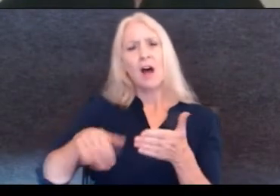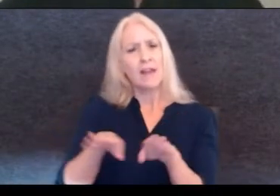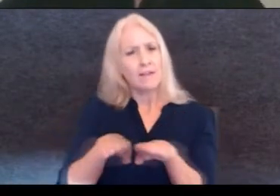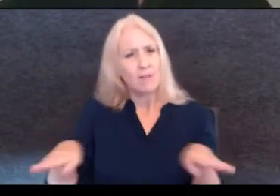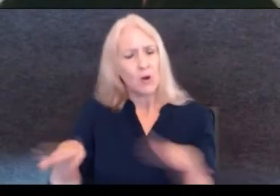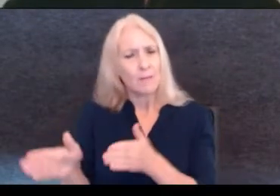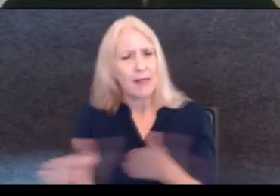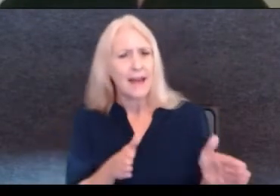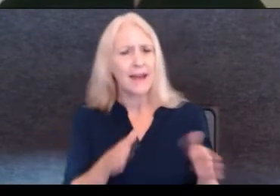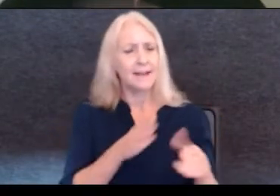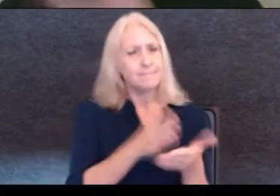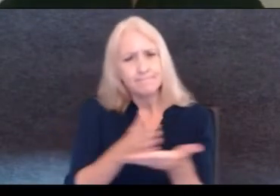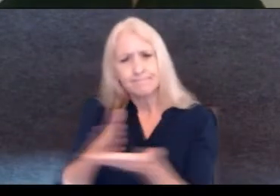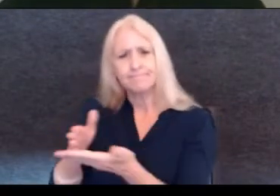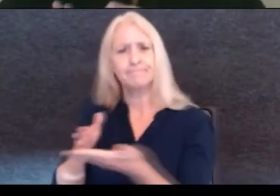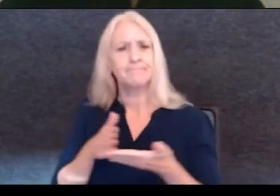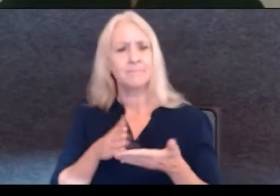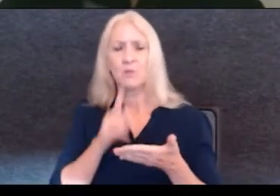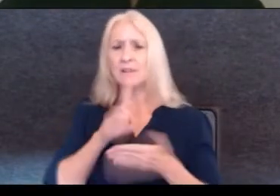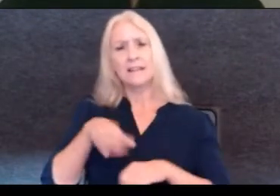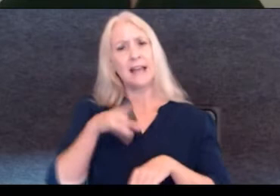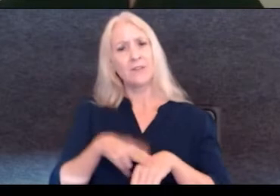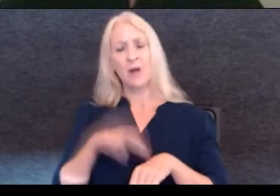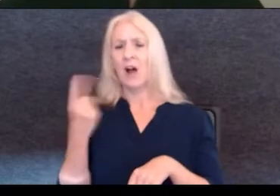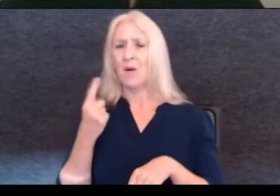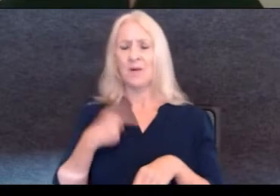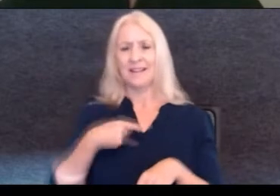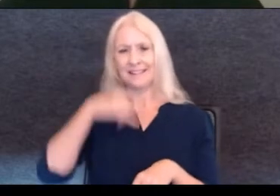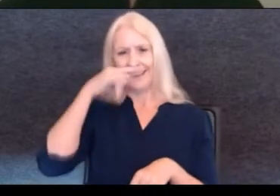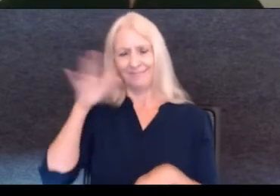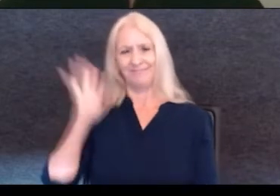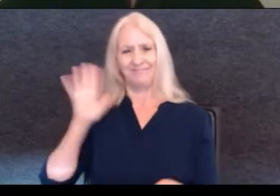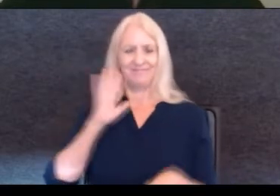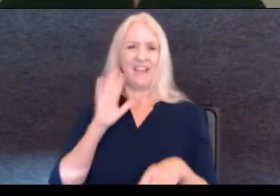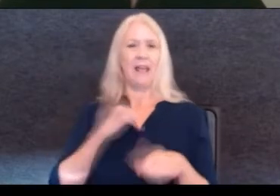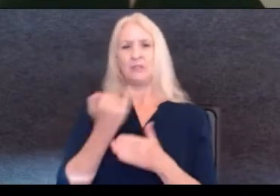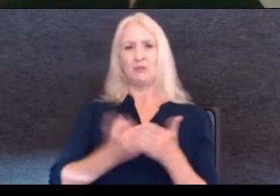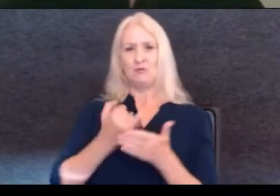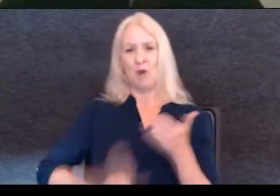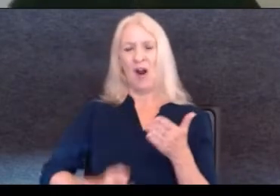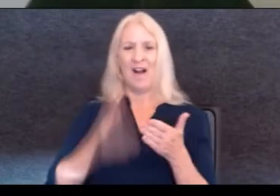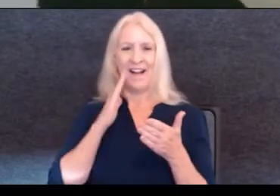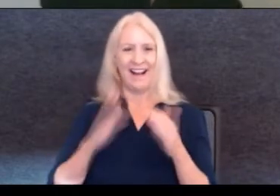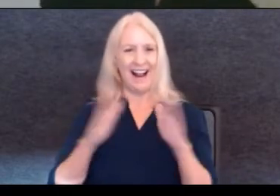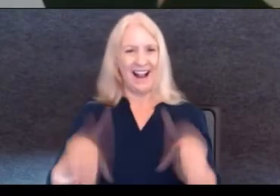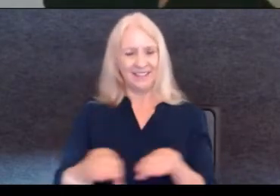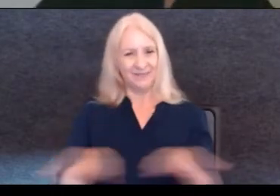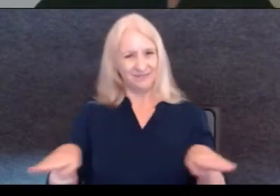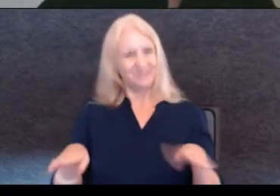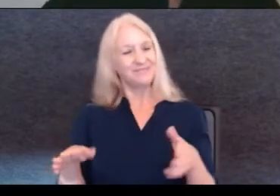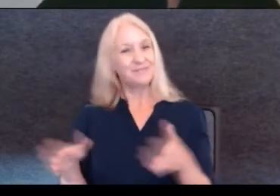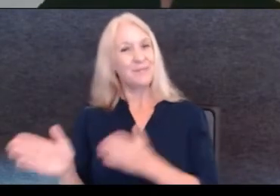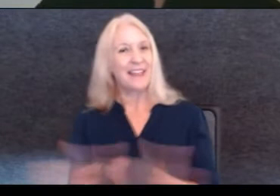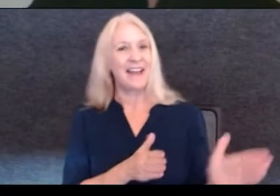So it was very natural. I was already an architect. Yeah. And I didn't know. Yeah. Let me ask you, let me